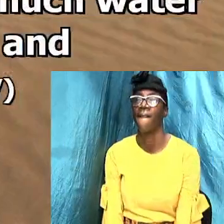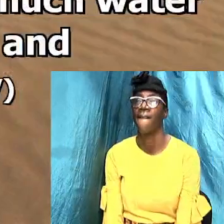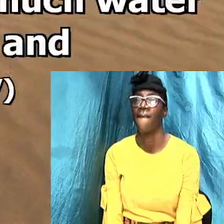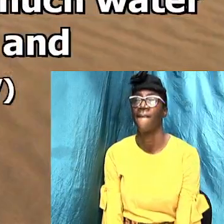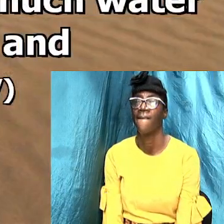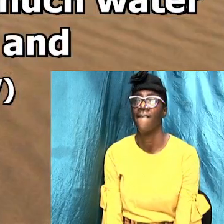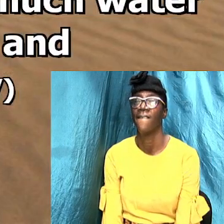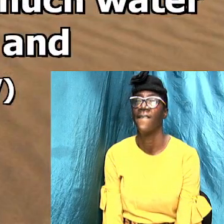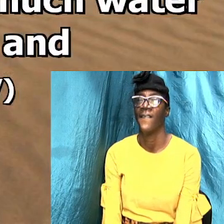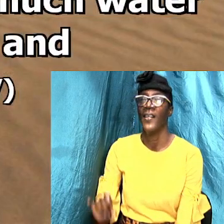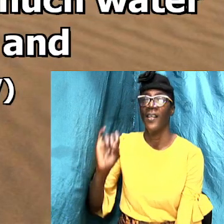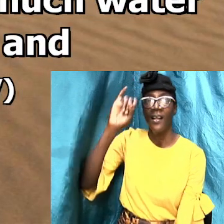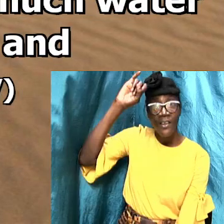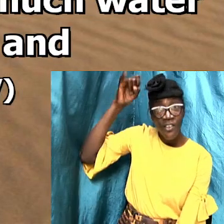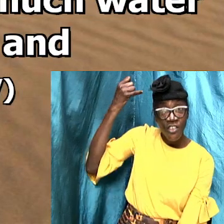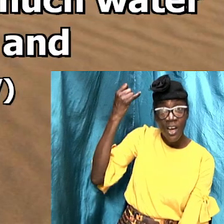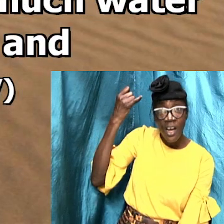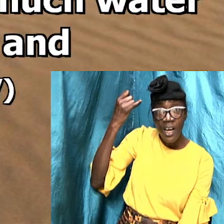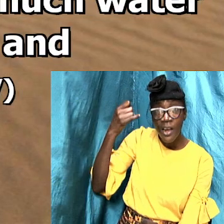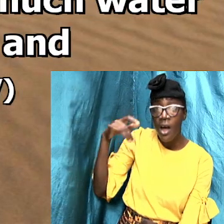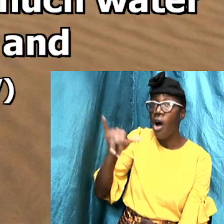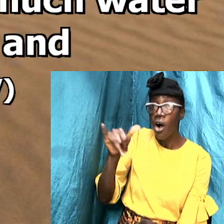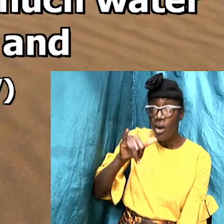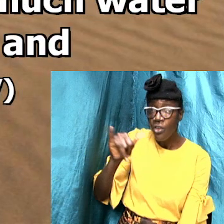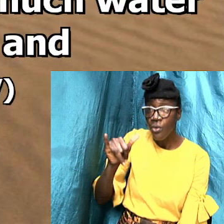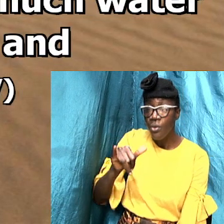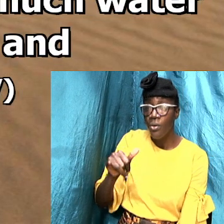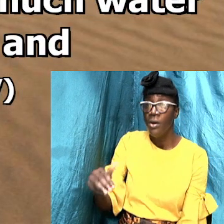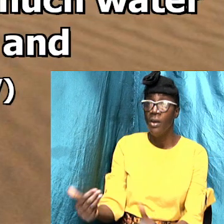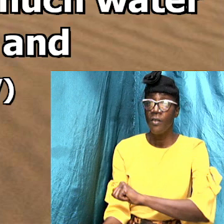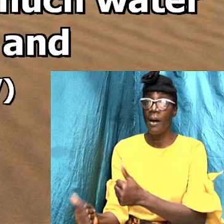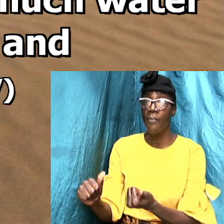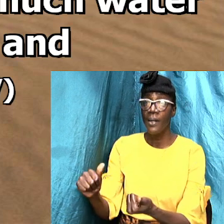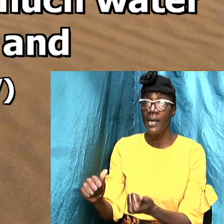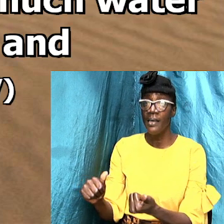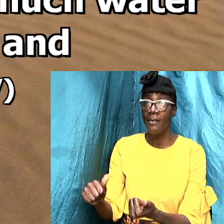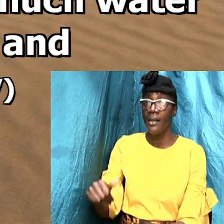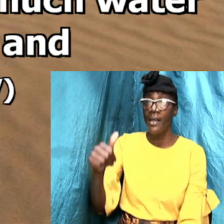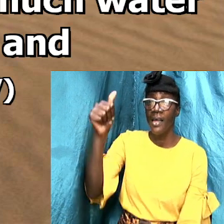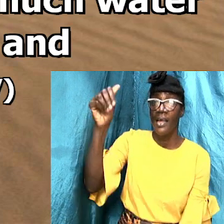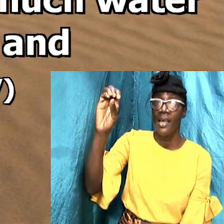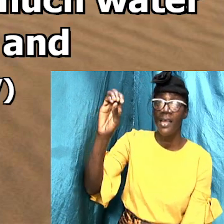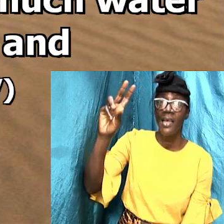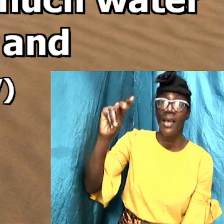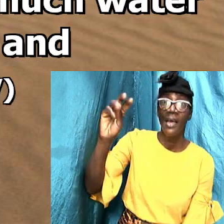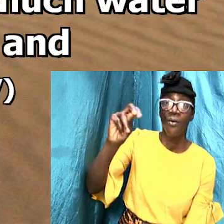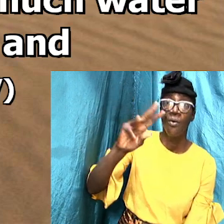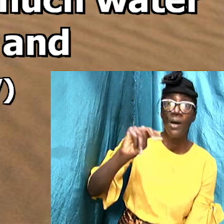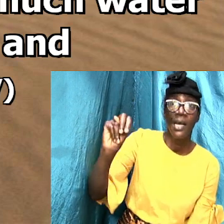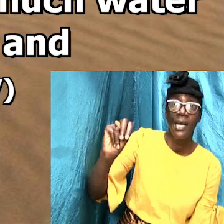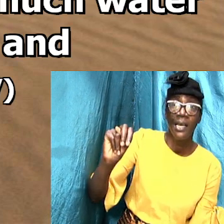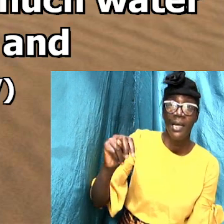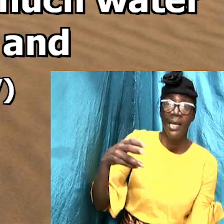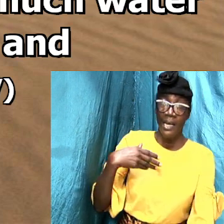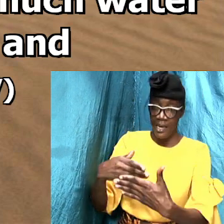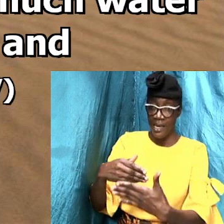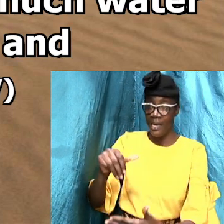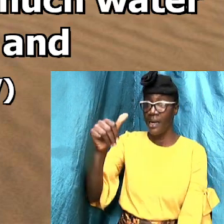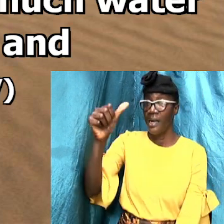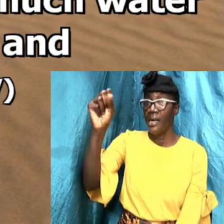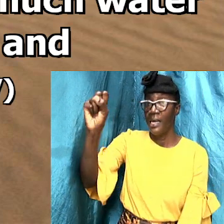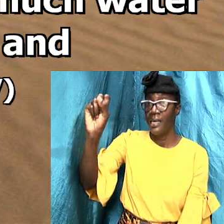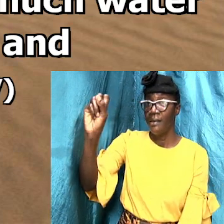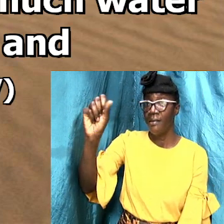and John also was baptizing at Anon near Salem